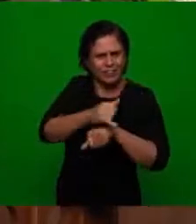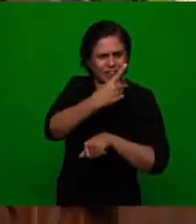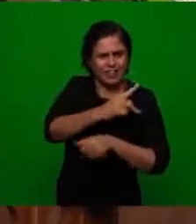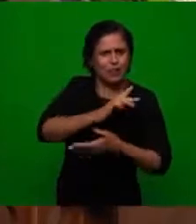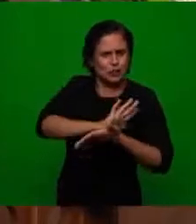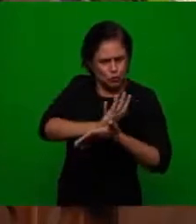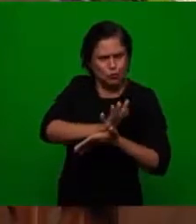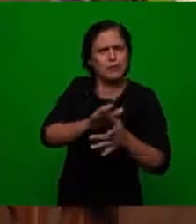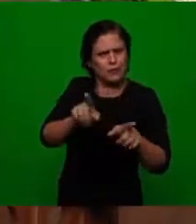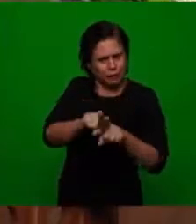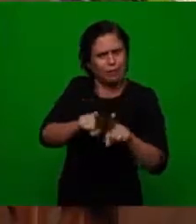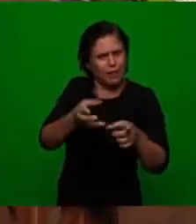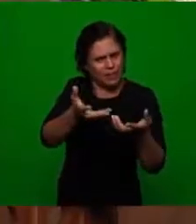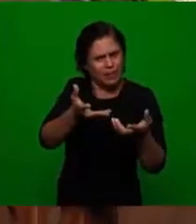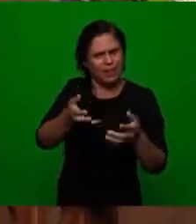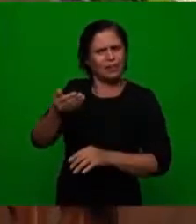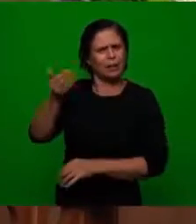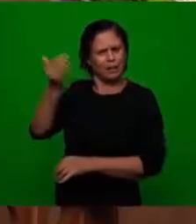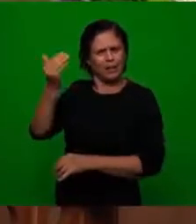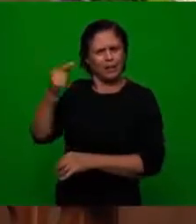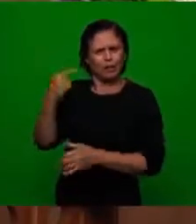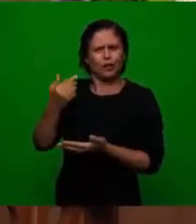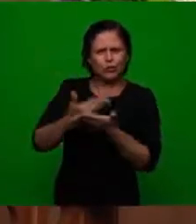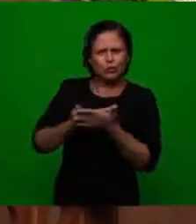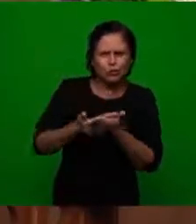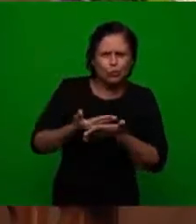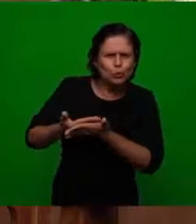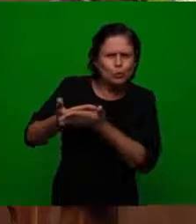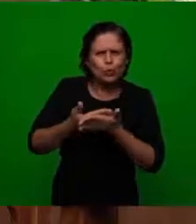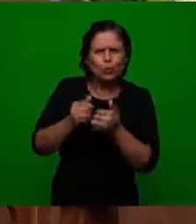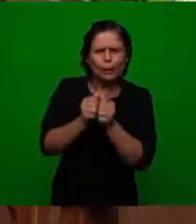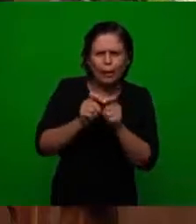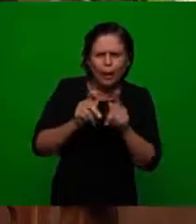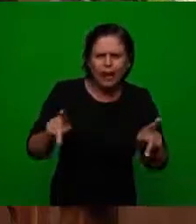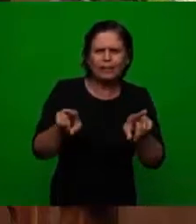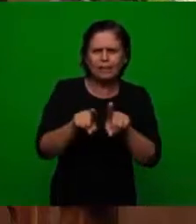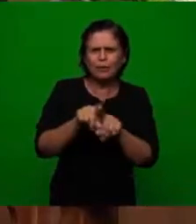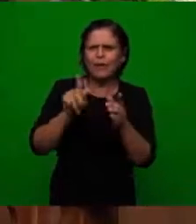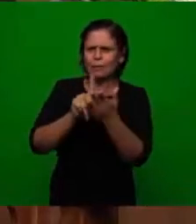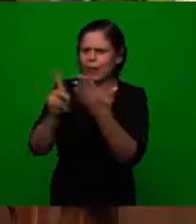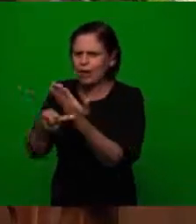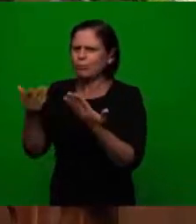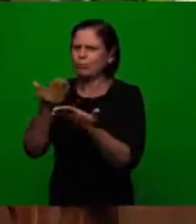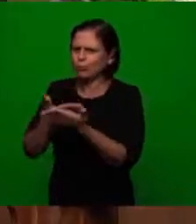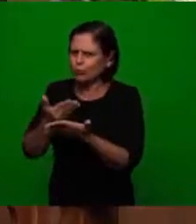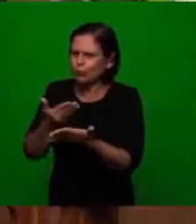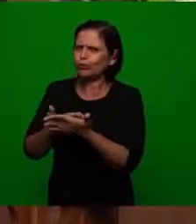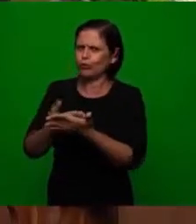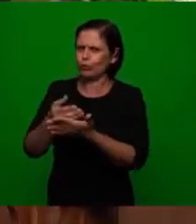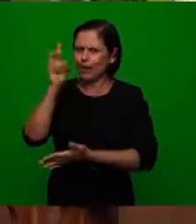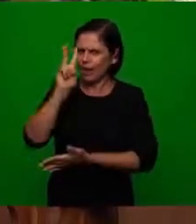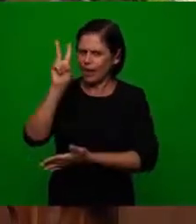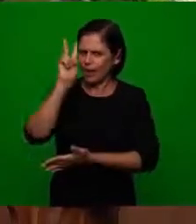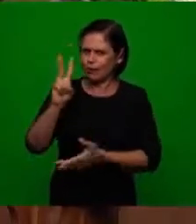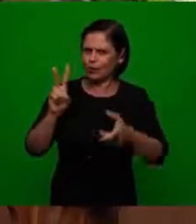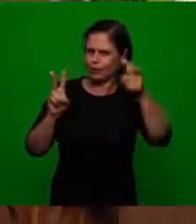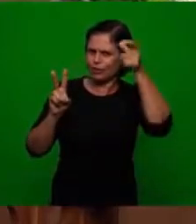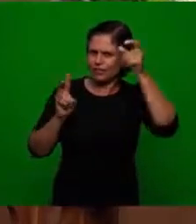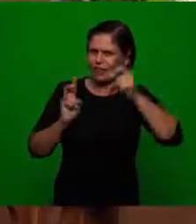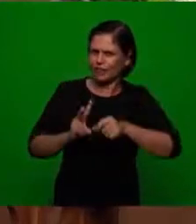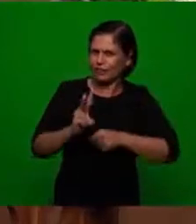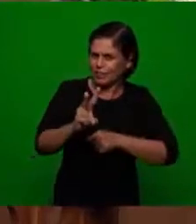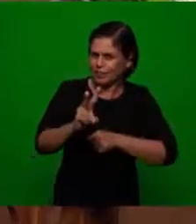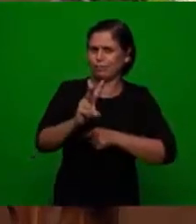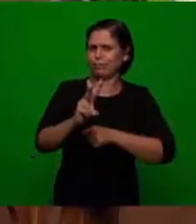see in the things that we have studied in the book of Revelations and also through the parables,